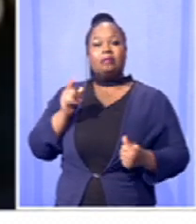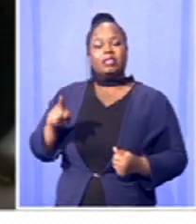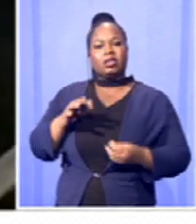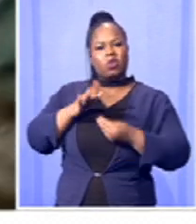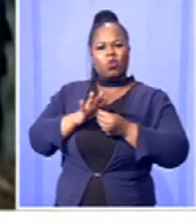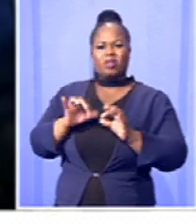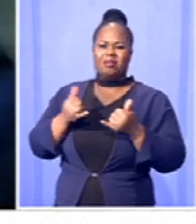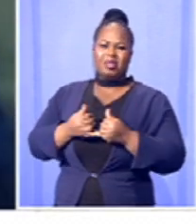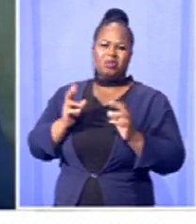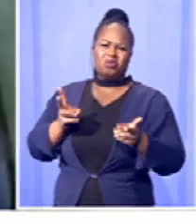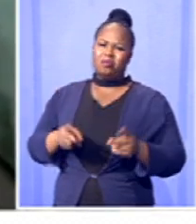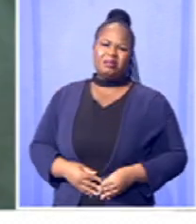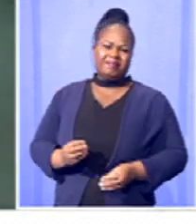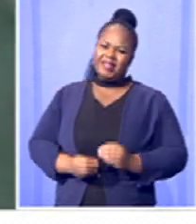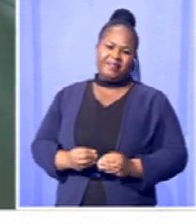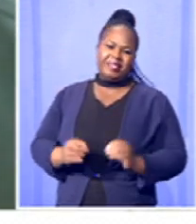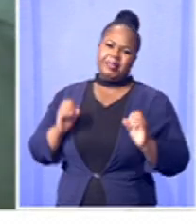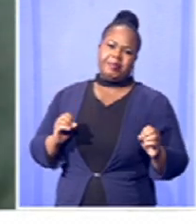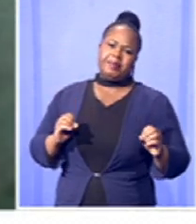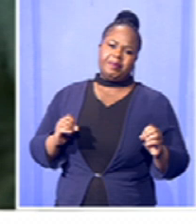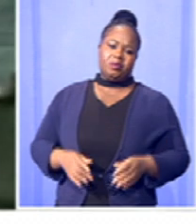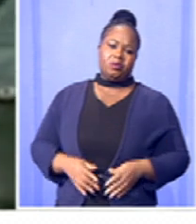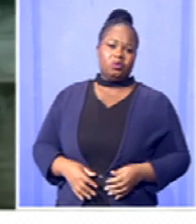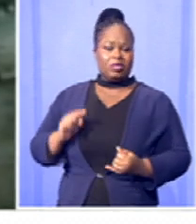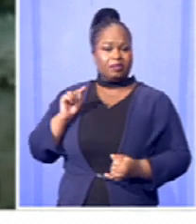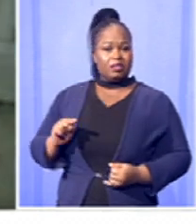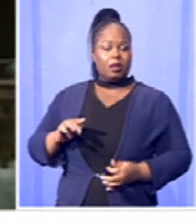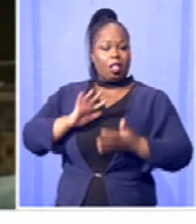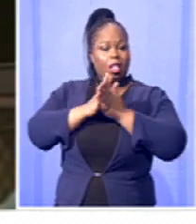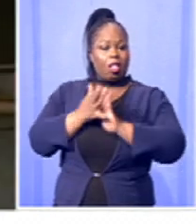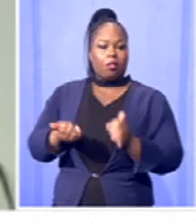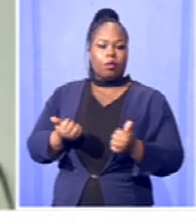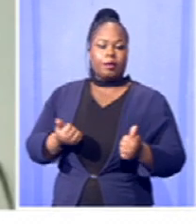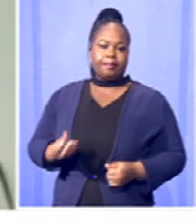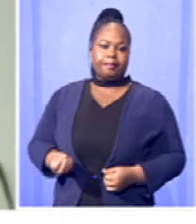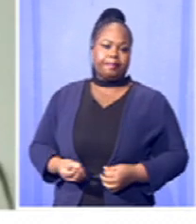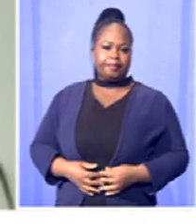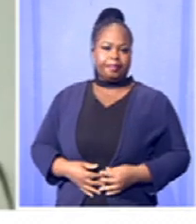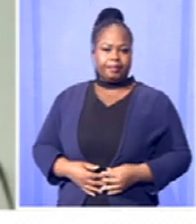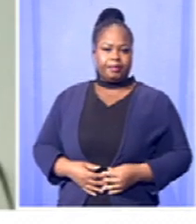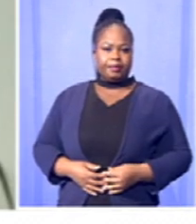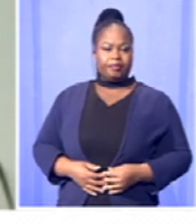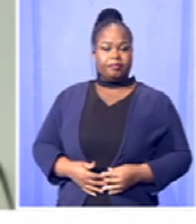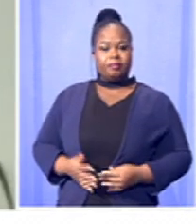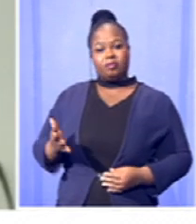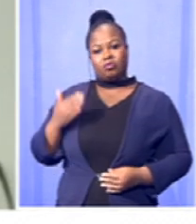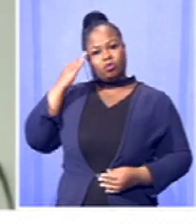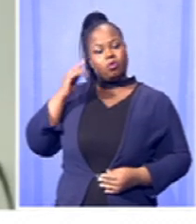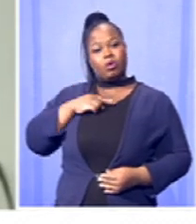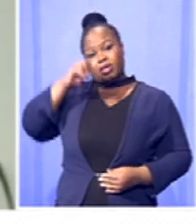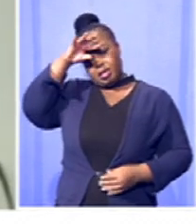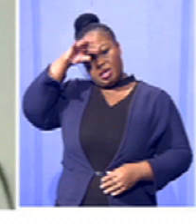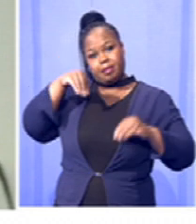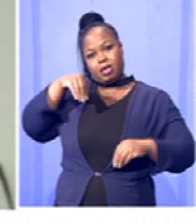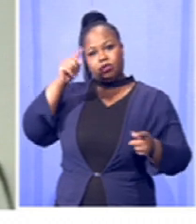oftentimes failing to fix and rehabilitate the damage they've caused. You have the fact that mining has